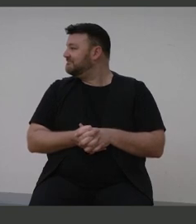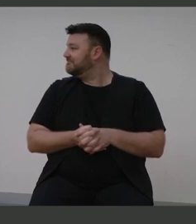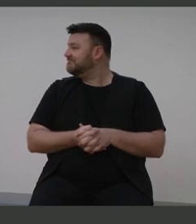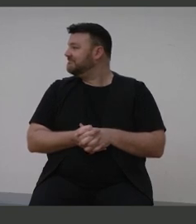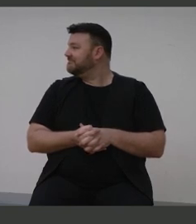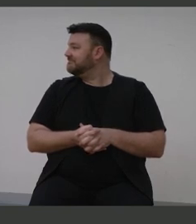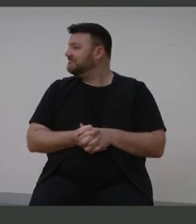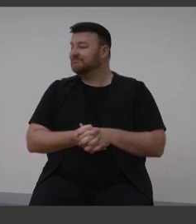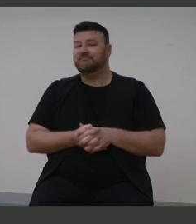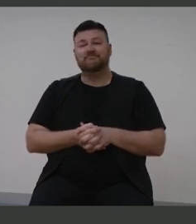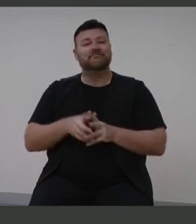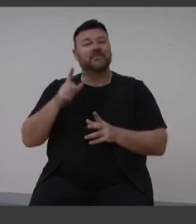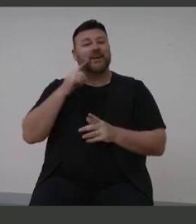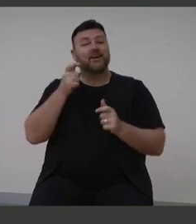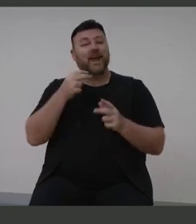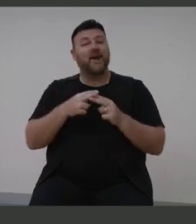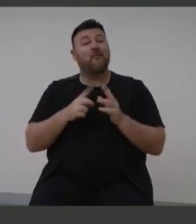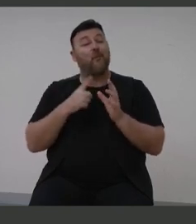all.